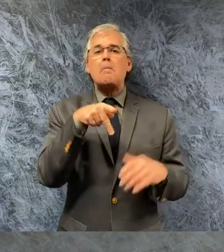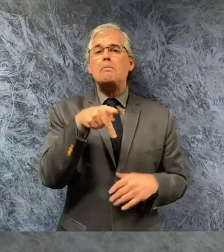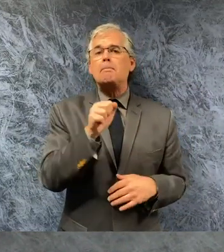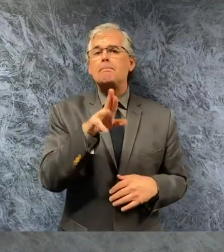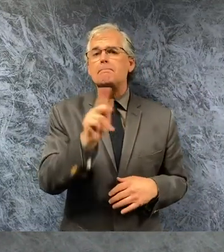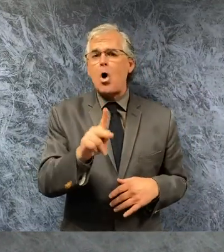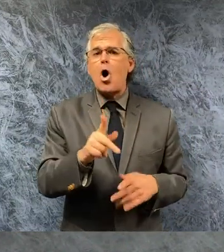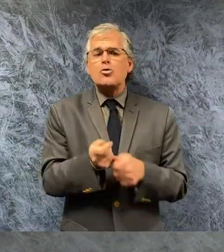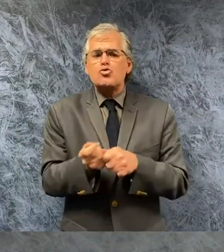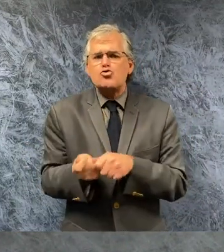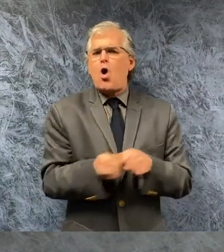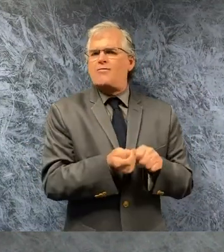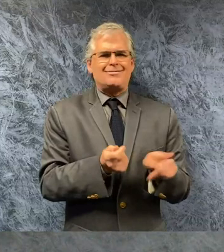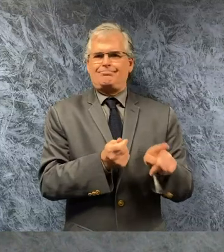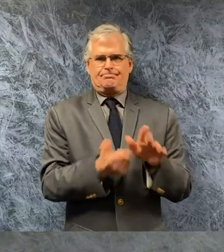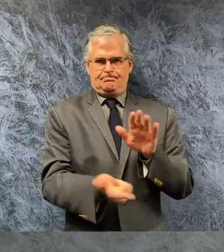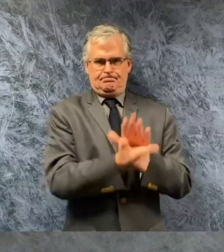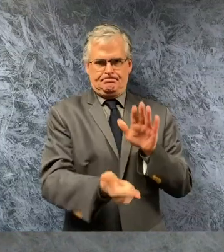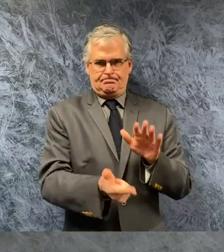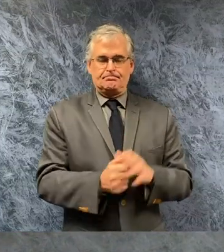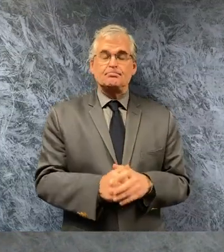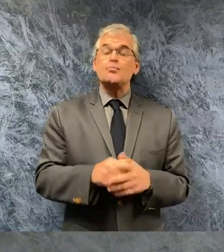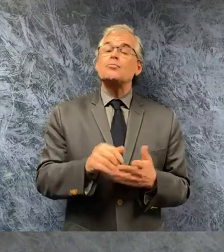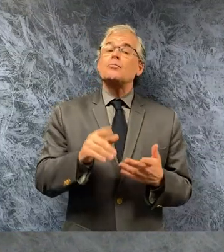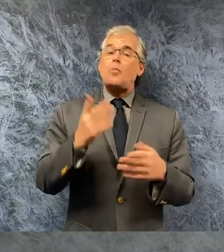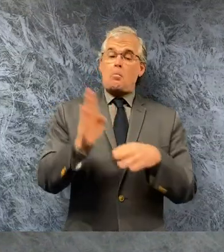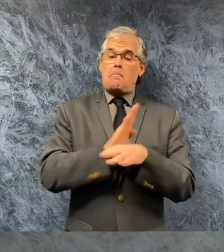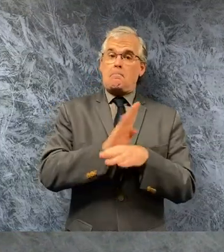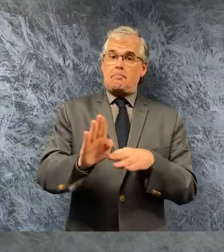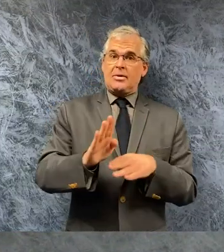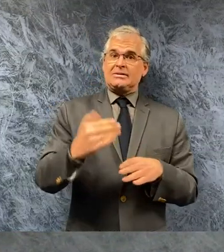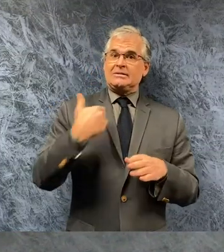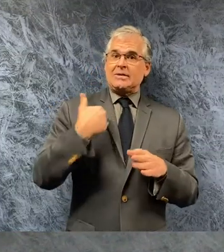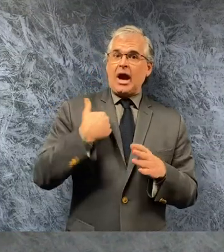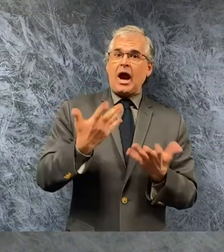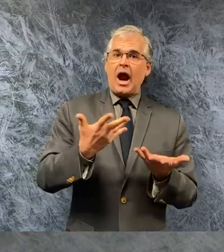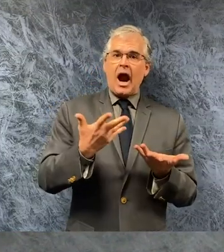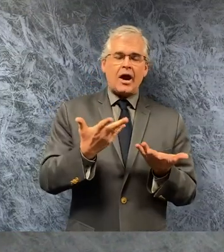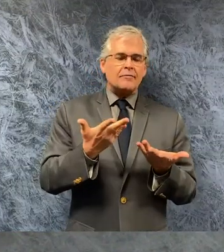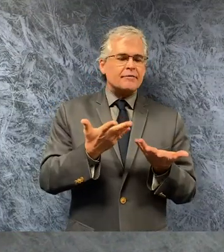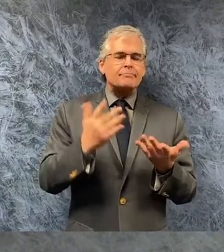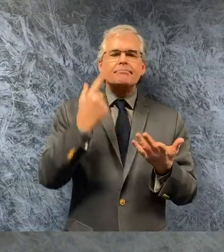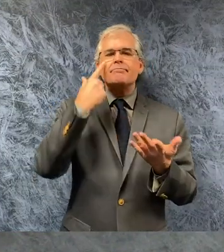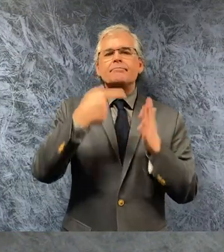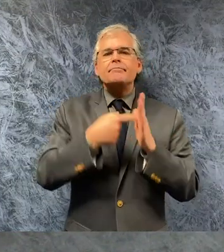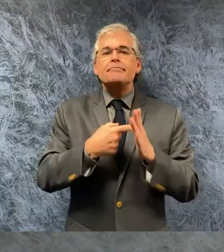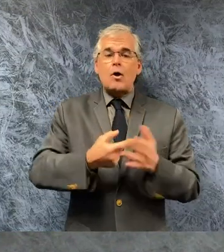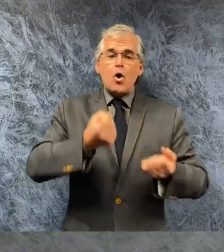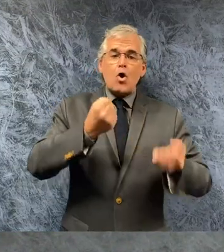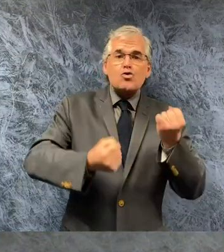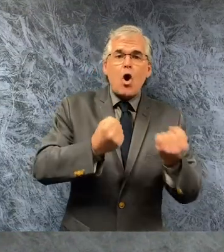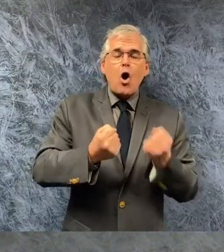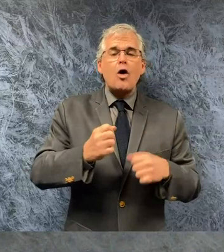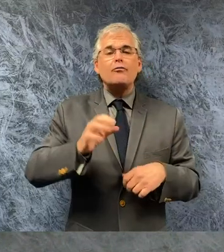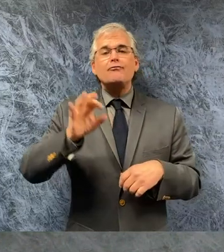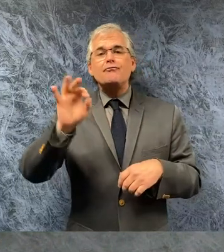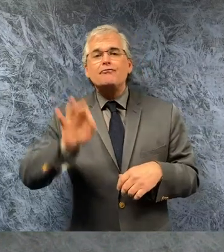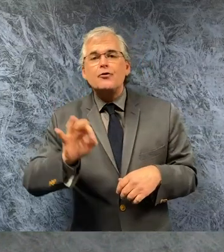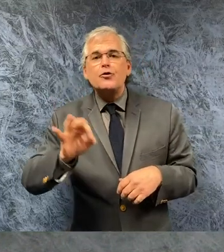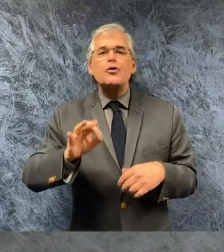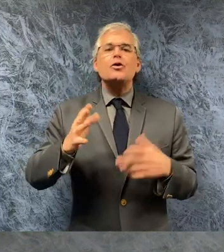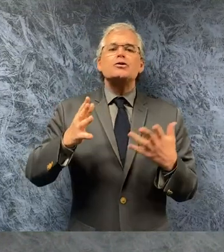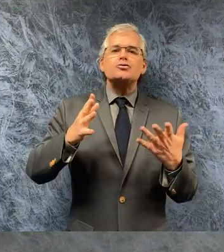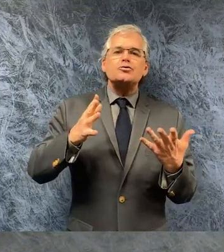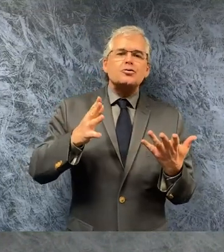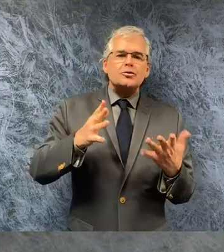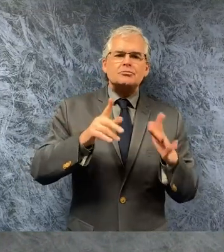requires showrooms at essential businesses that are used to display goods for sale including but not limited to cars and household